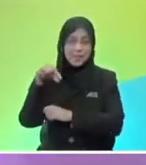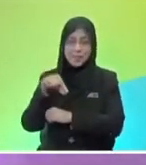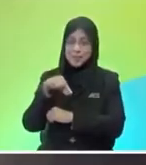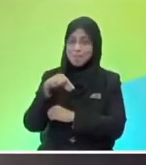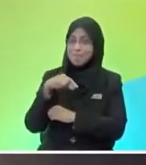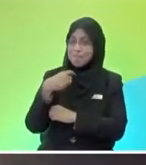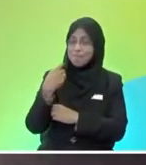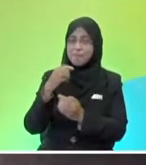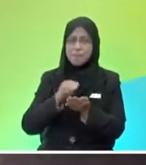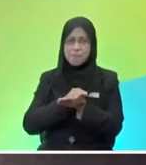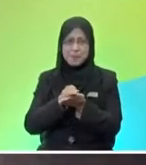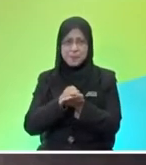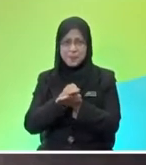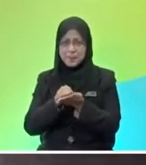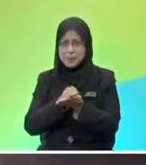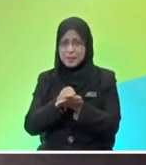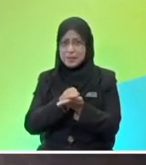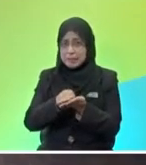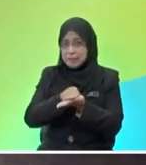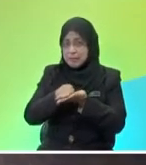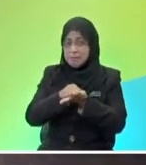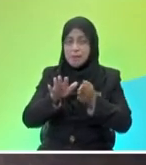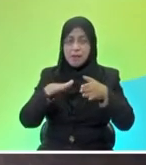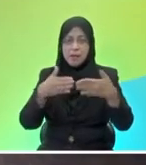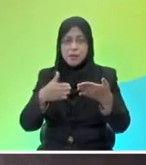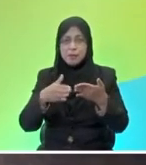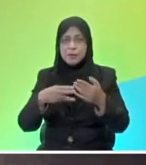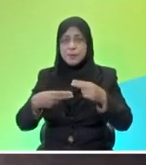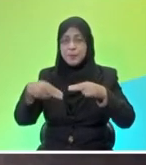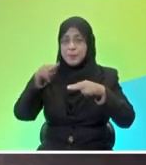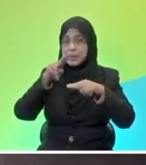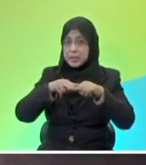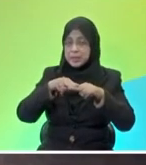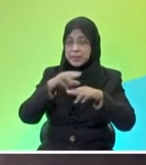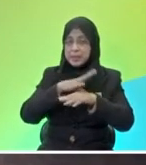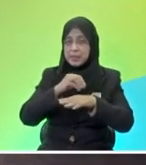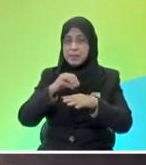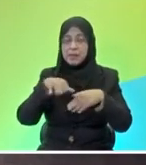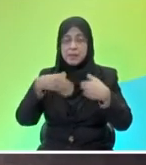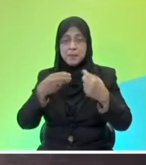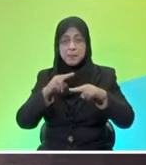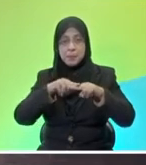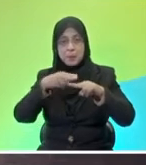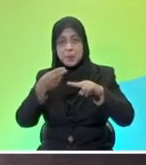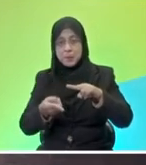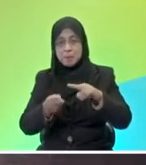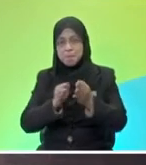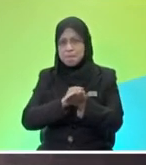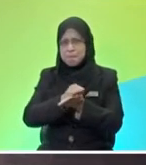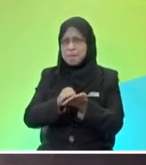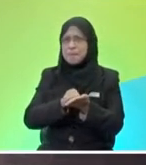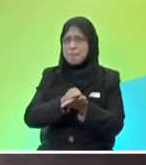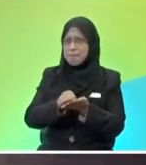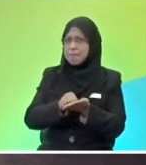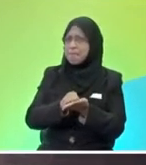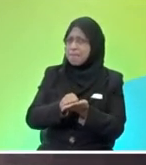we're learning about friction and you will be sharing with us how to increase and how to reduce friction yes exactly do we do use that